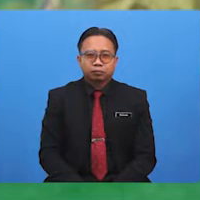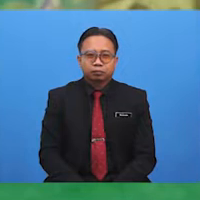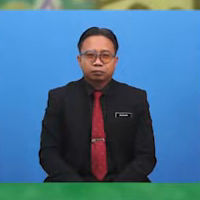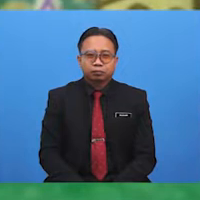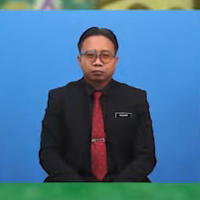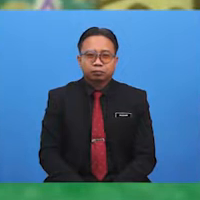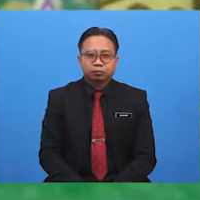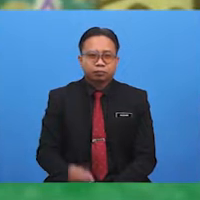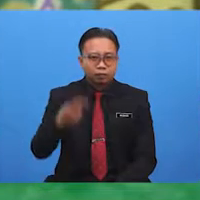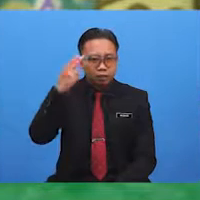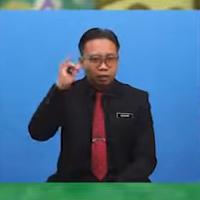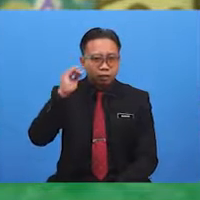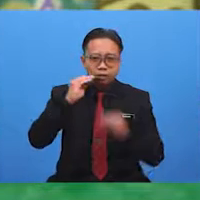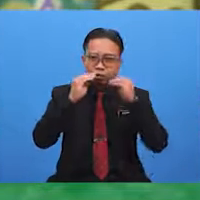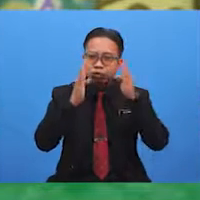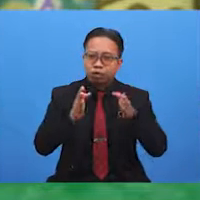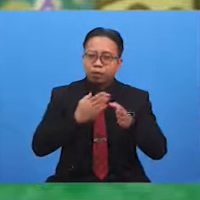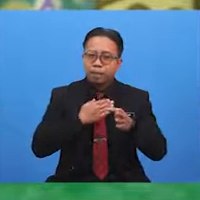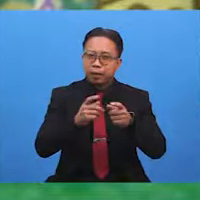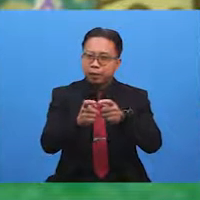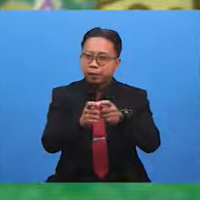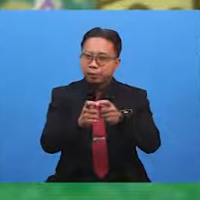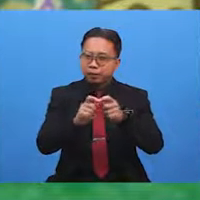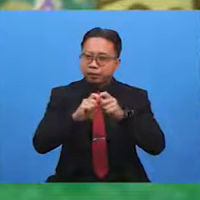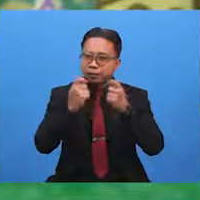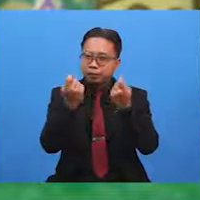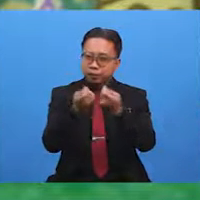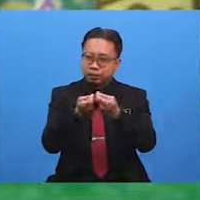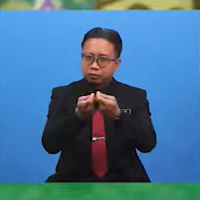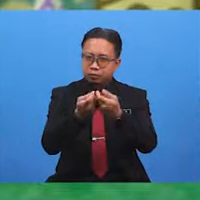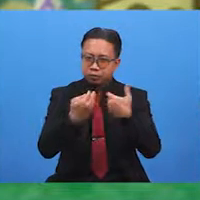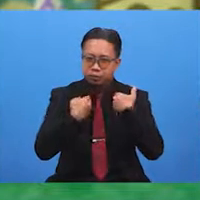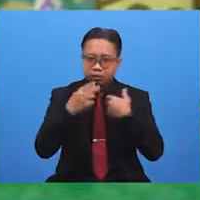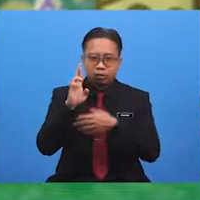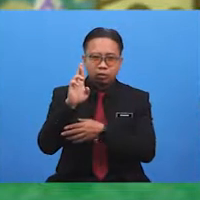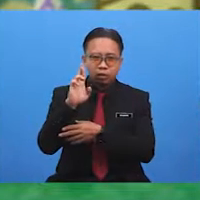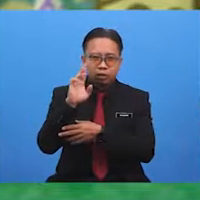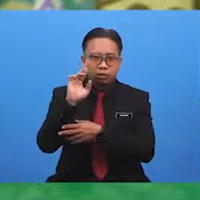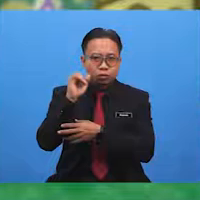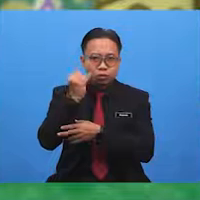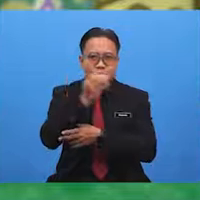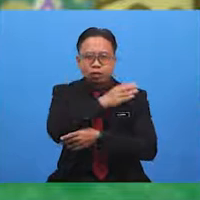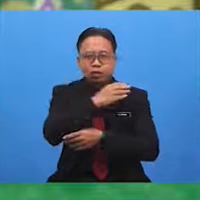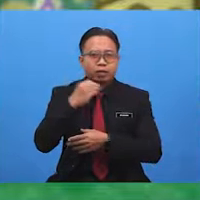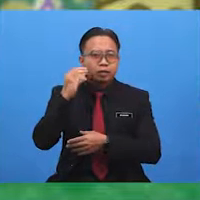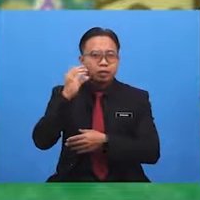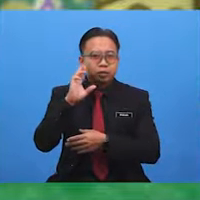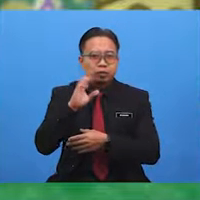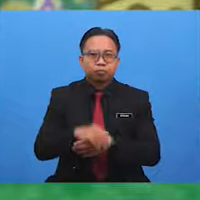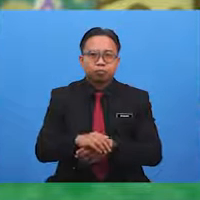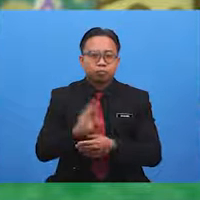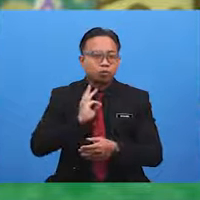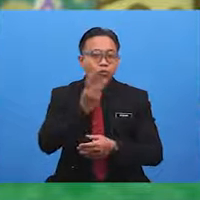Hi teacher, my team consists of Raju and Catherine. We helped